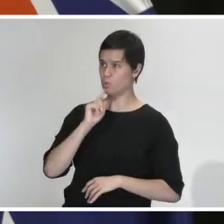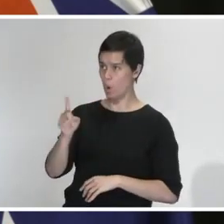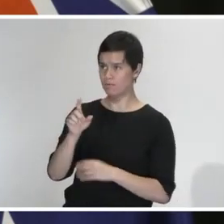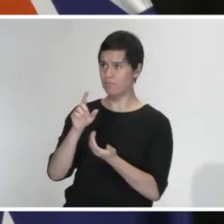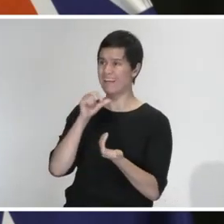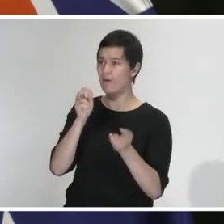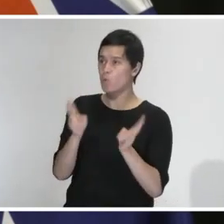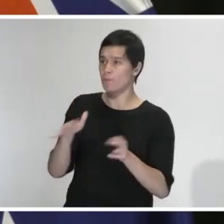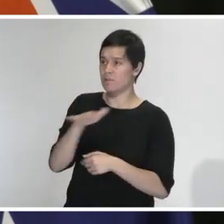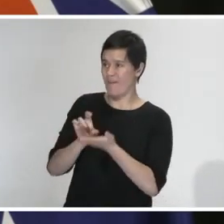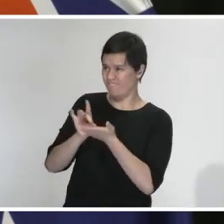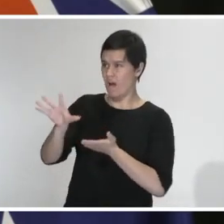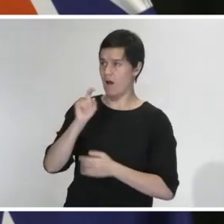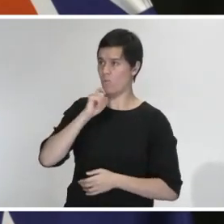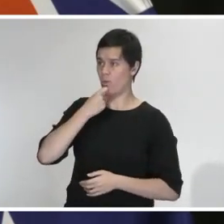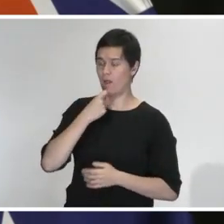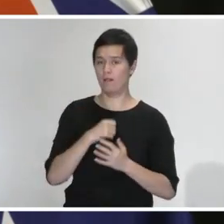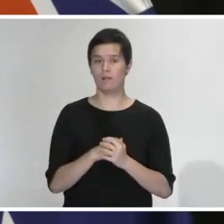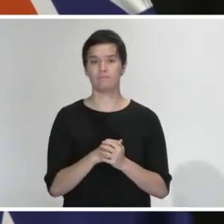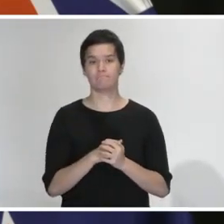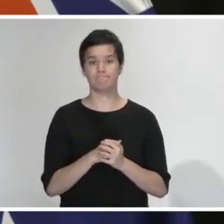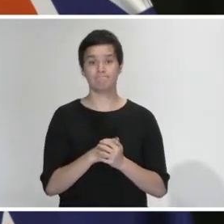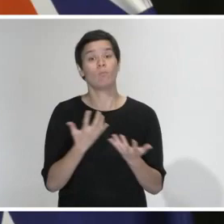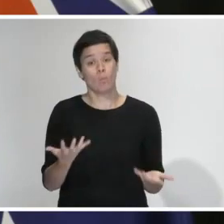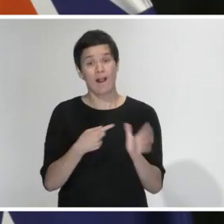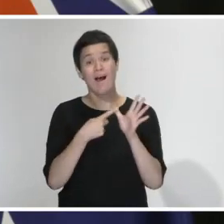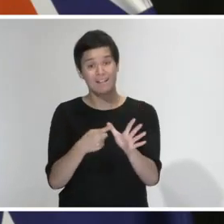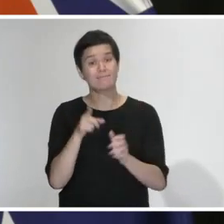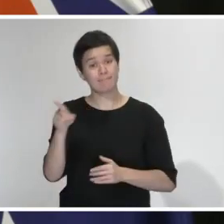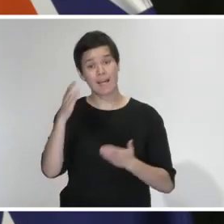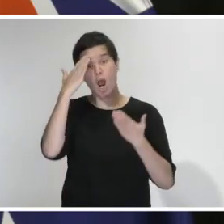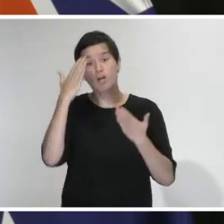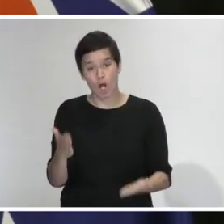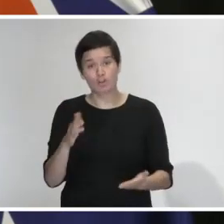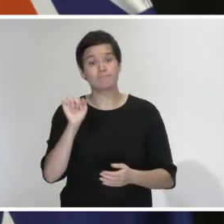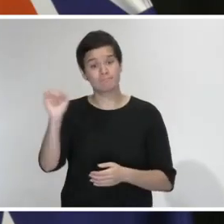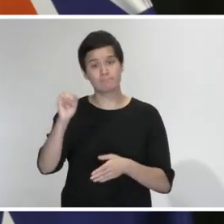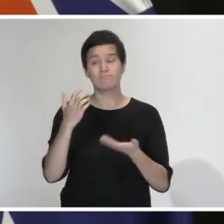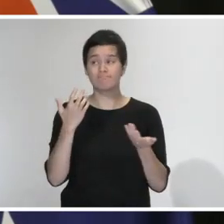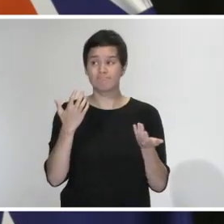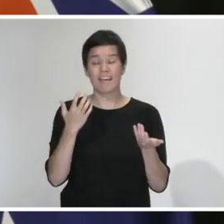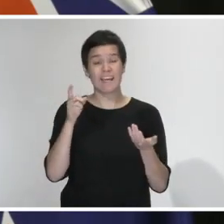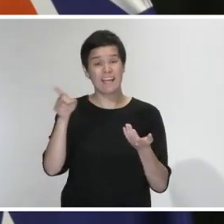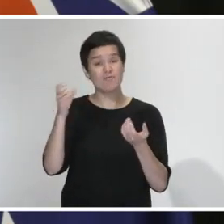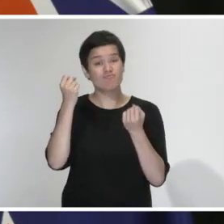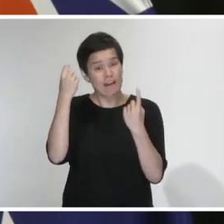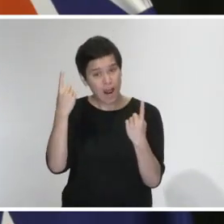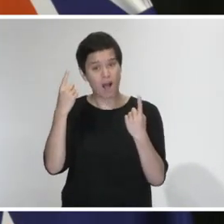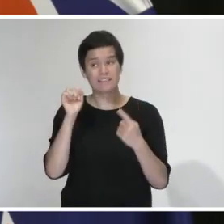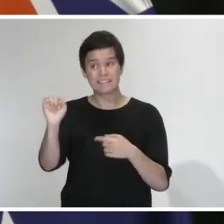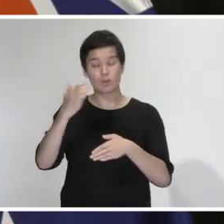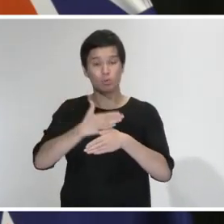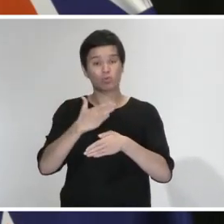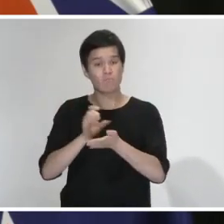he was wrong. By acknowledging that under different circumstances he would have lost his job. But he knows as well as I do that we have to put New Zealand